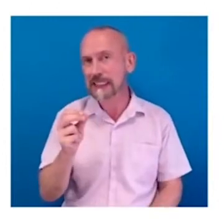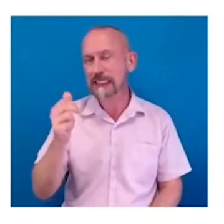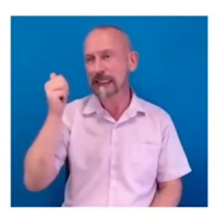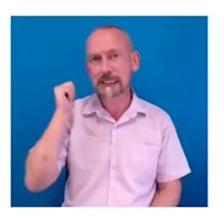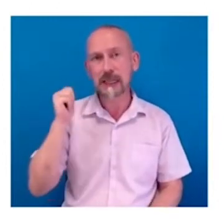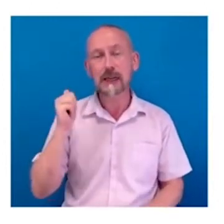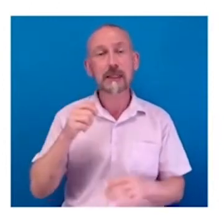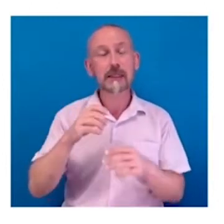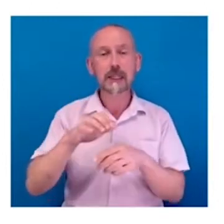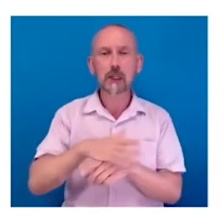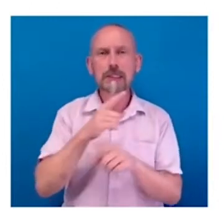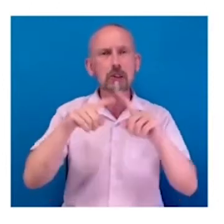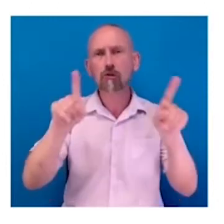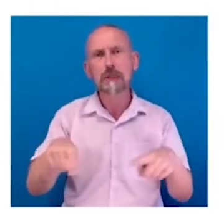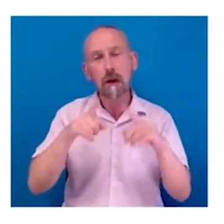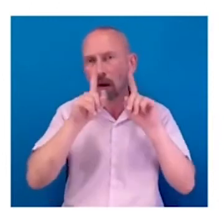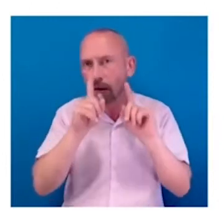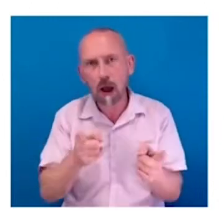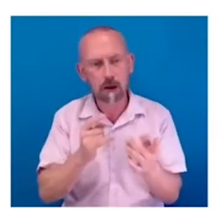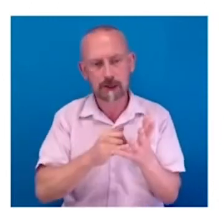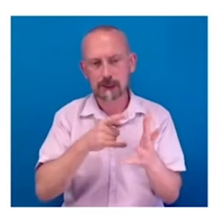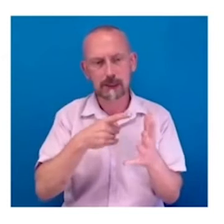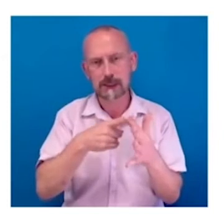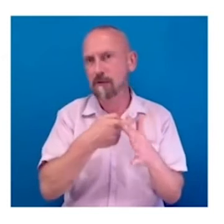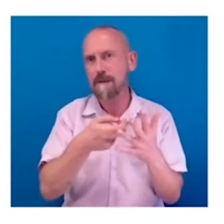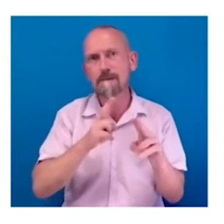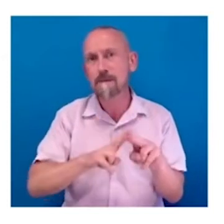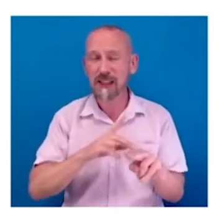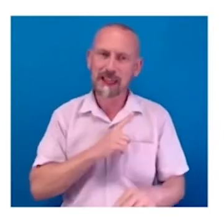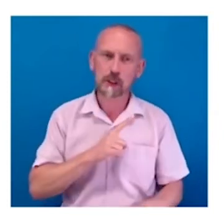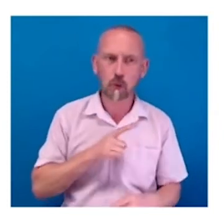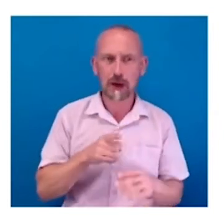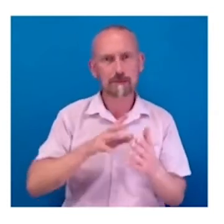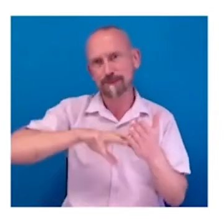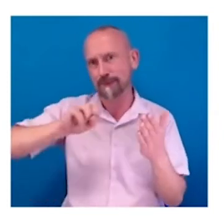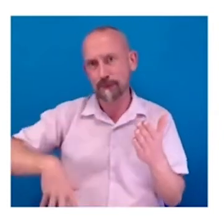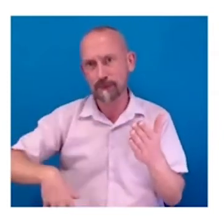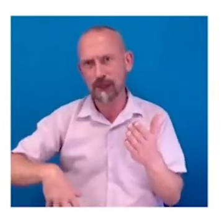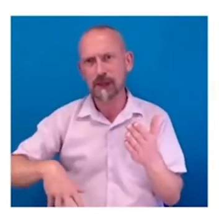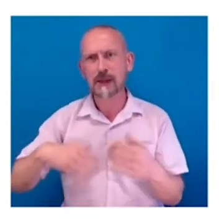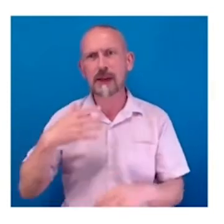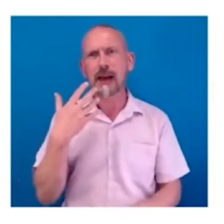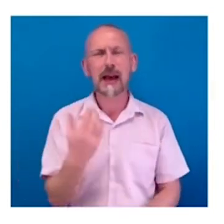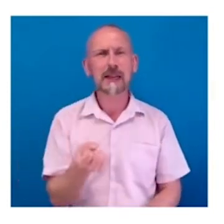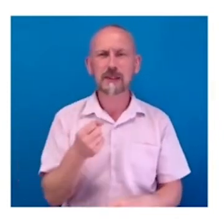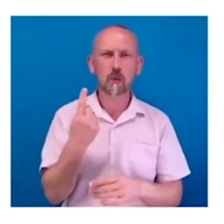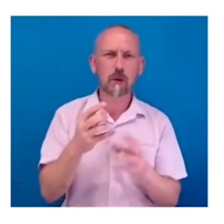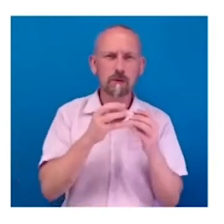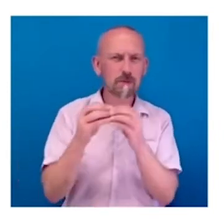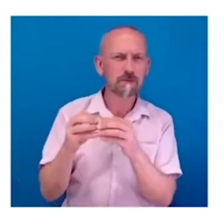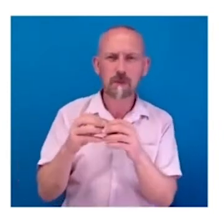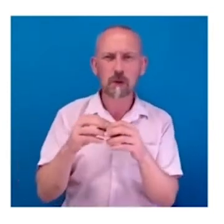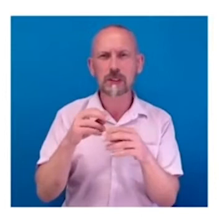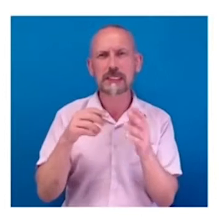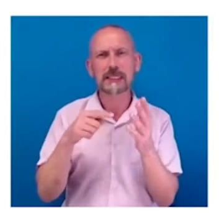And, you know, and there was stuff on, there was a broadcast font called Tiresias that was a visual font for televisions and it was only ever tested